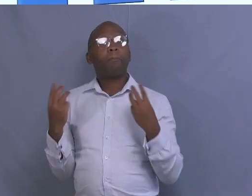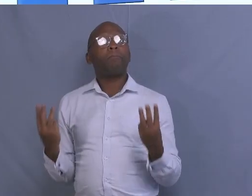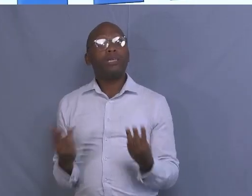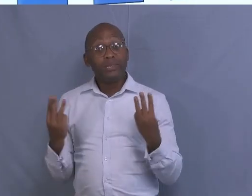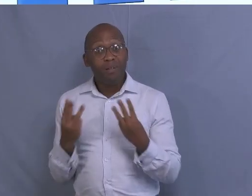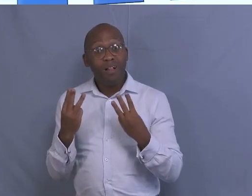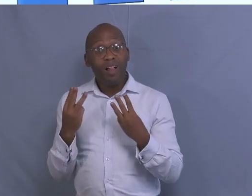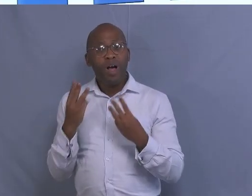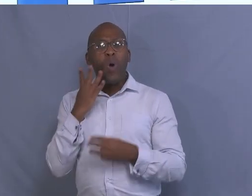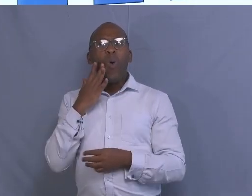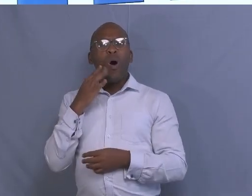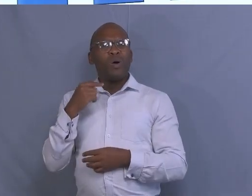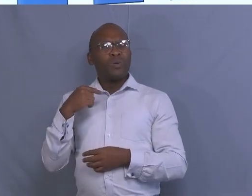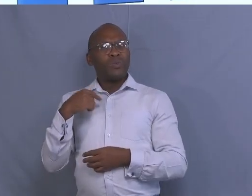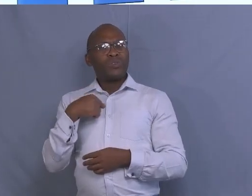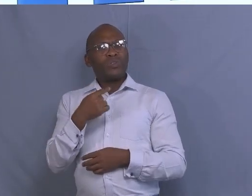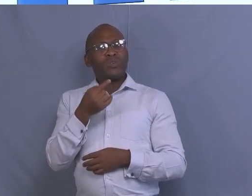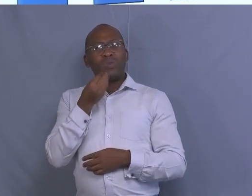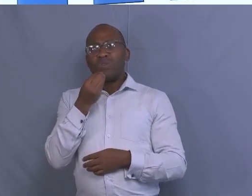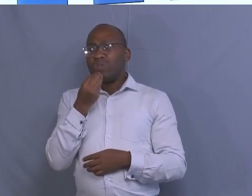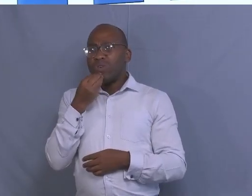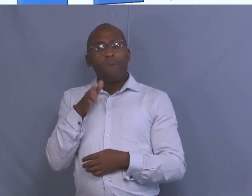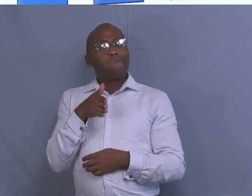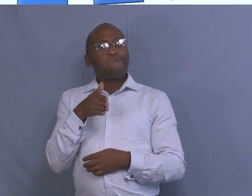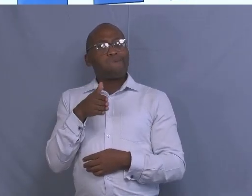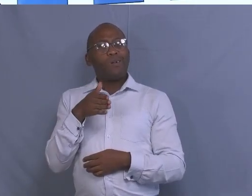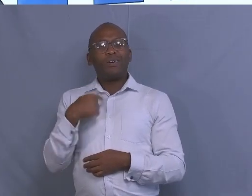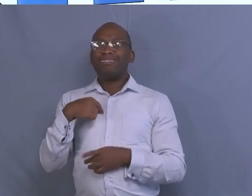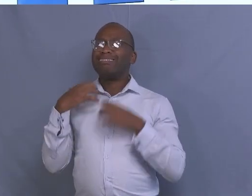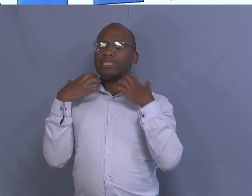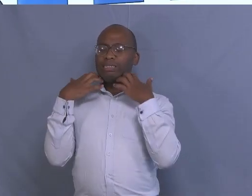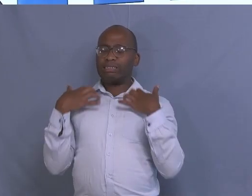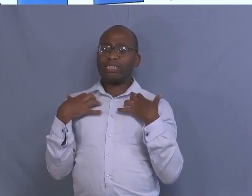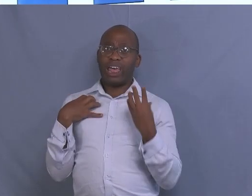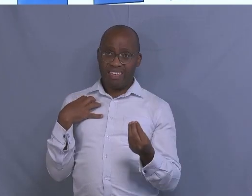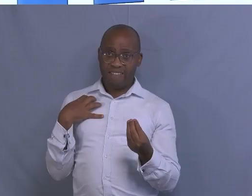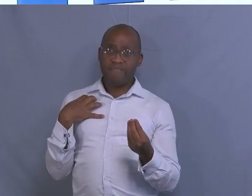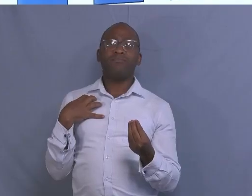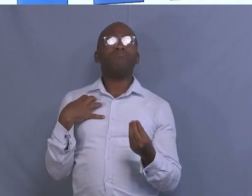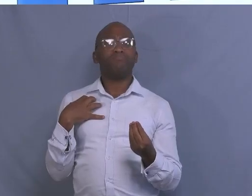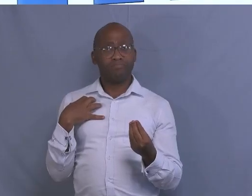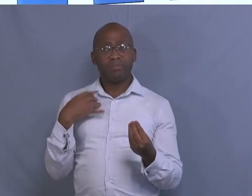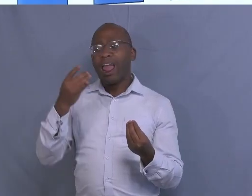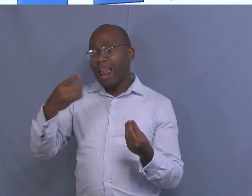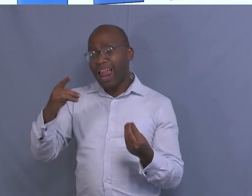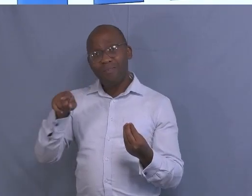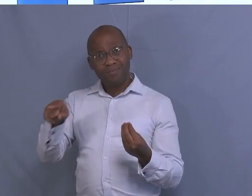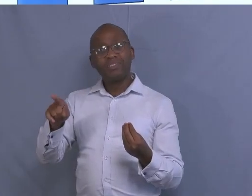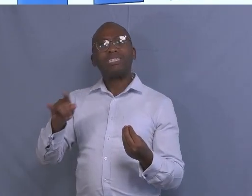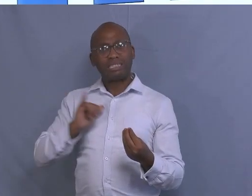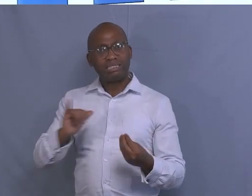they have to travel a long distance to find the feed. Then it also prevents the degradation of